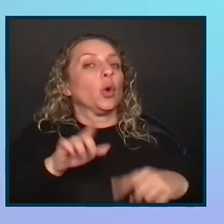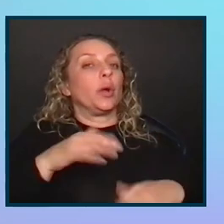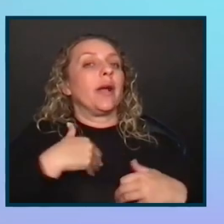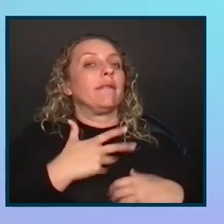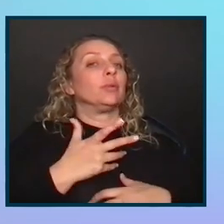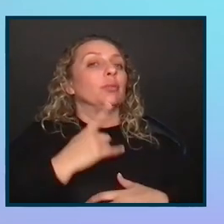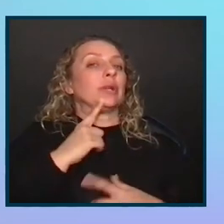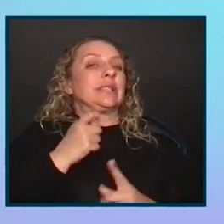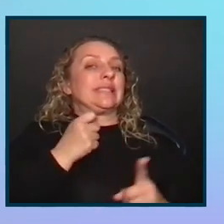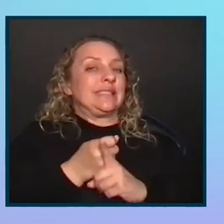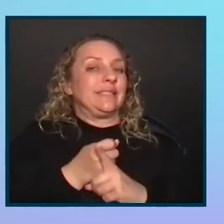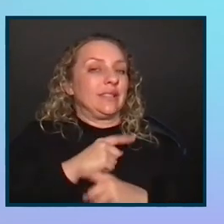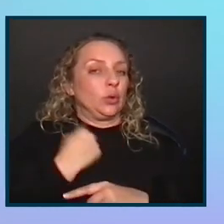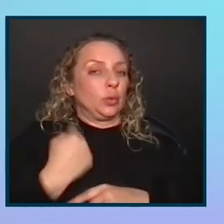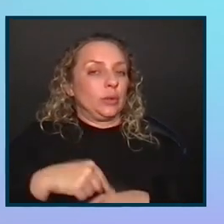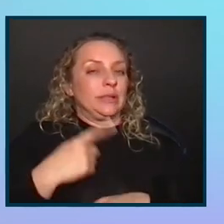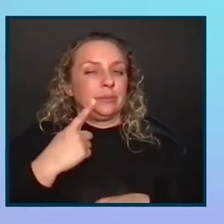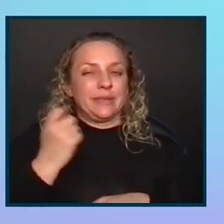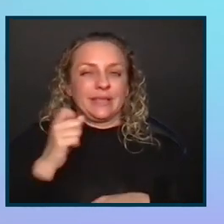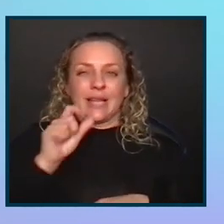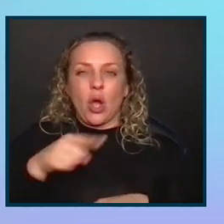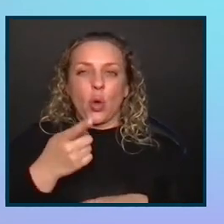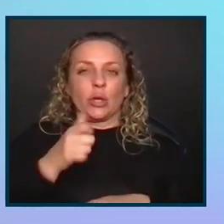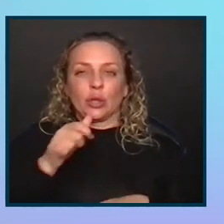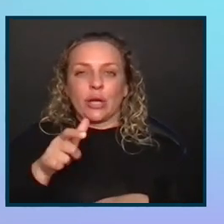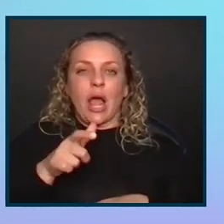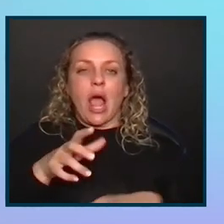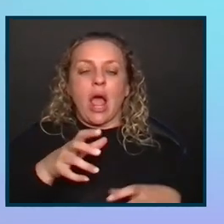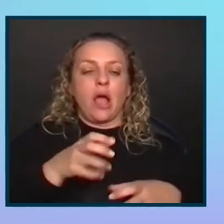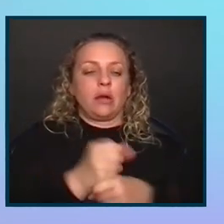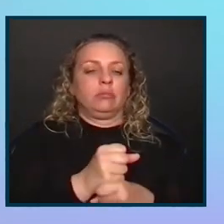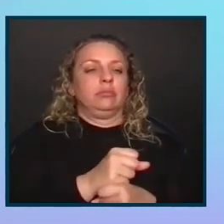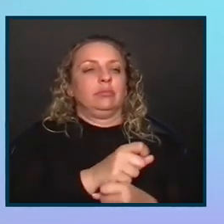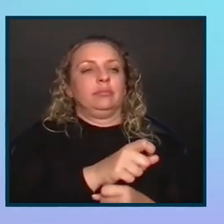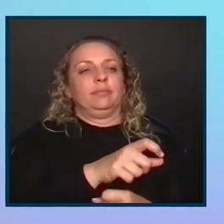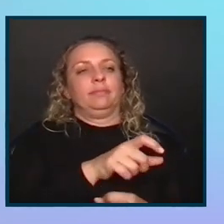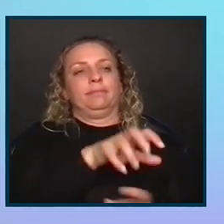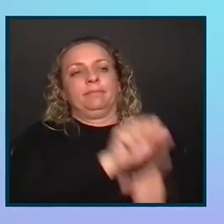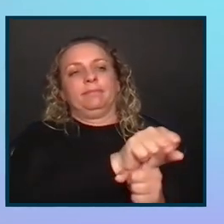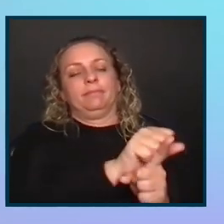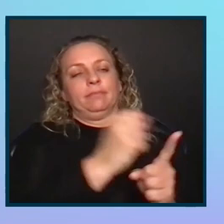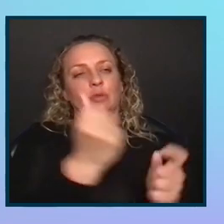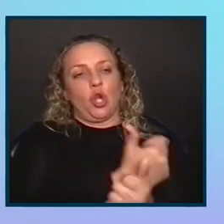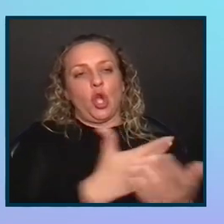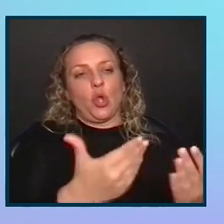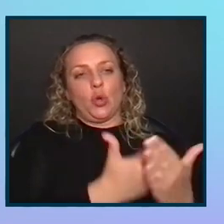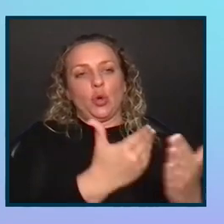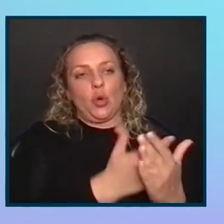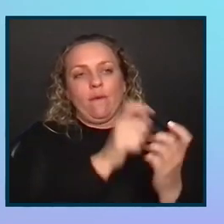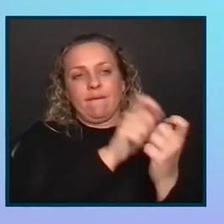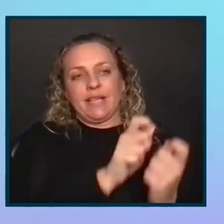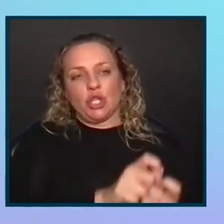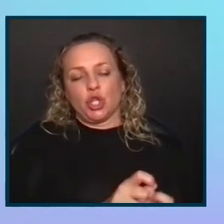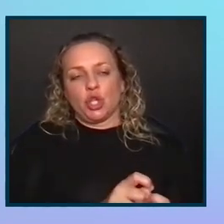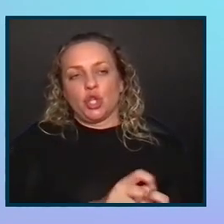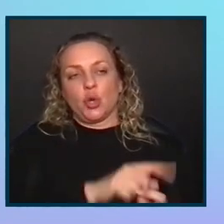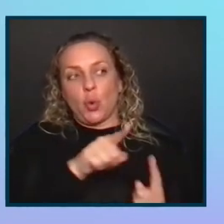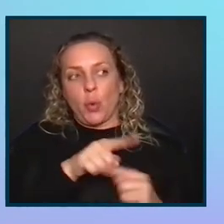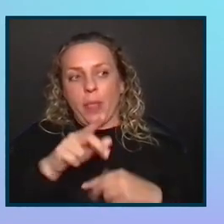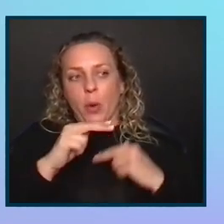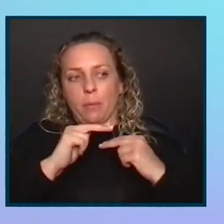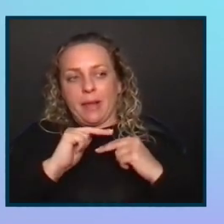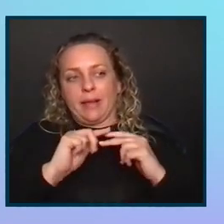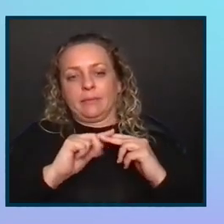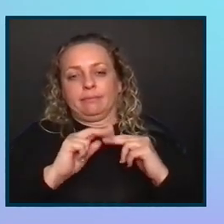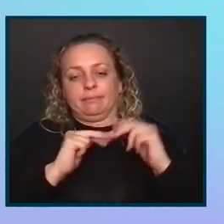some pretty significant risk. Because not only are you not capturing necessarily all of the new features, when they're being built,